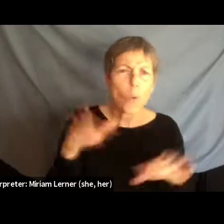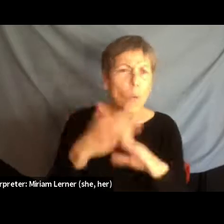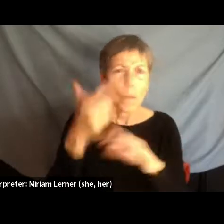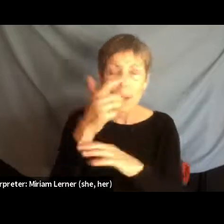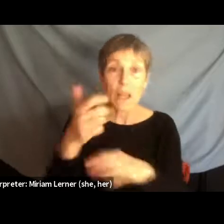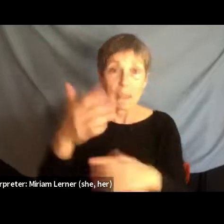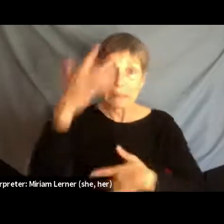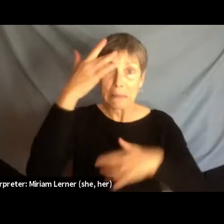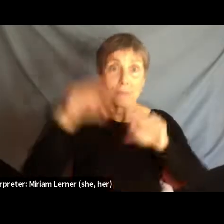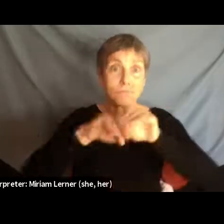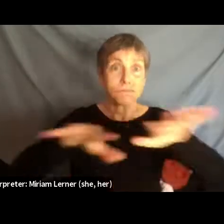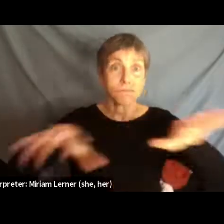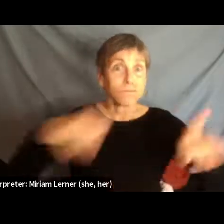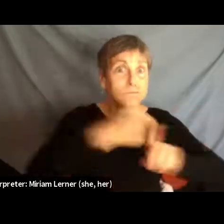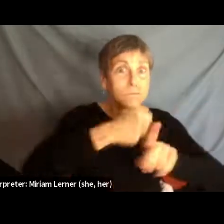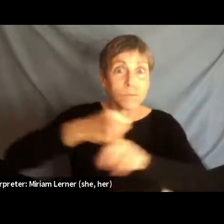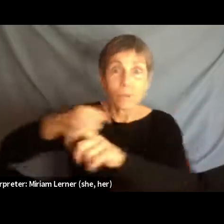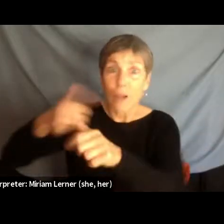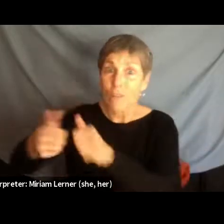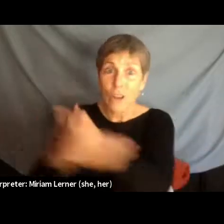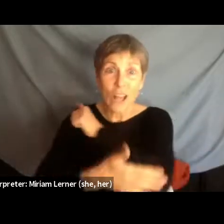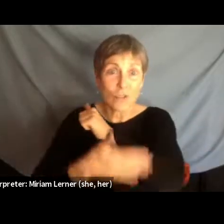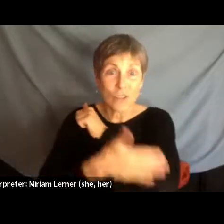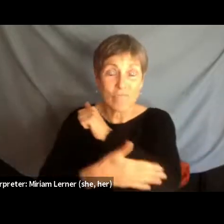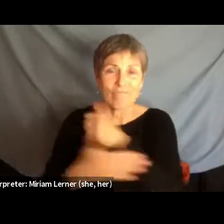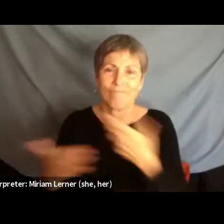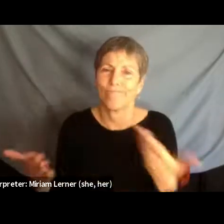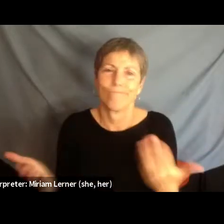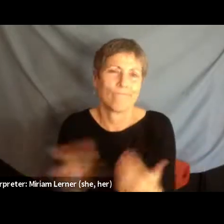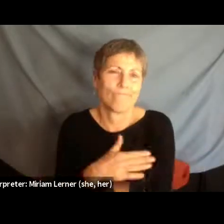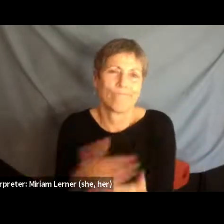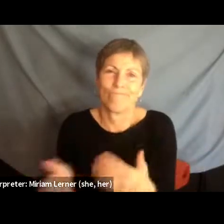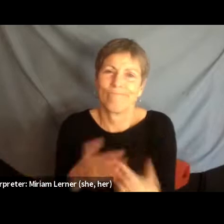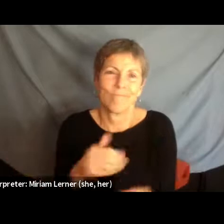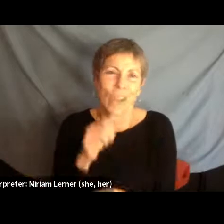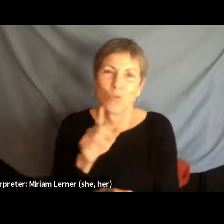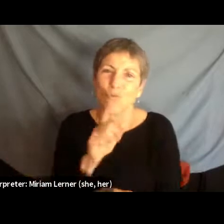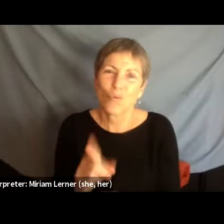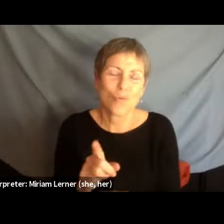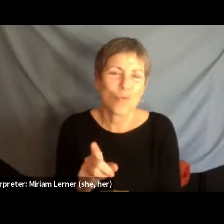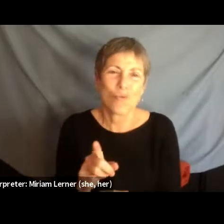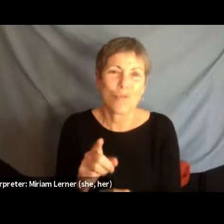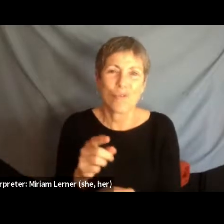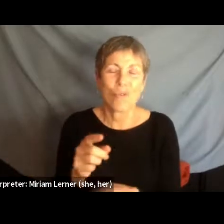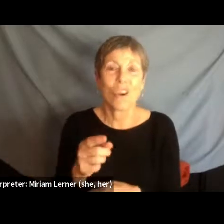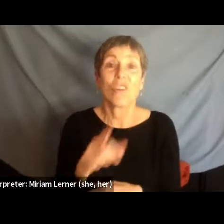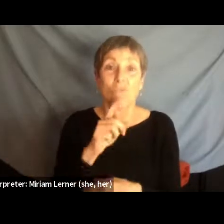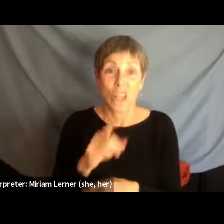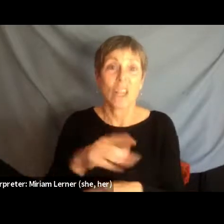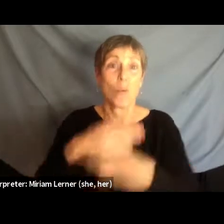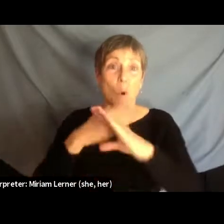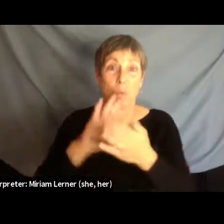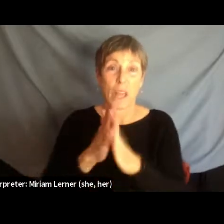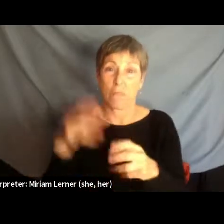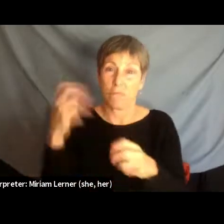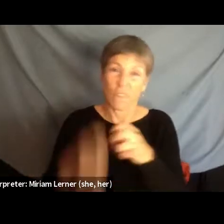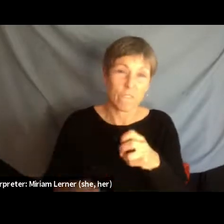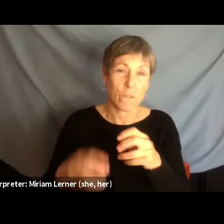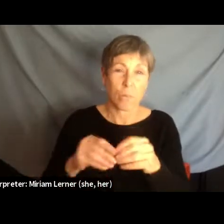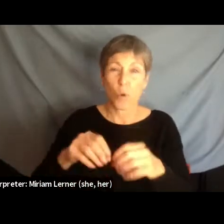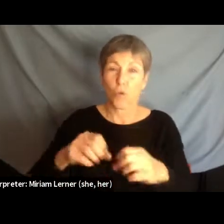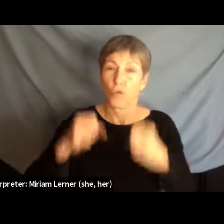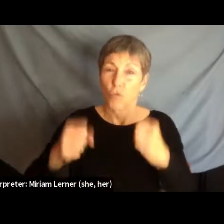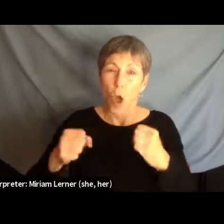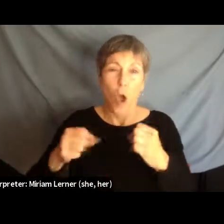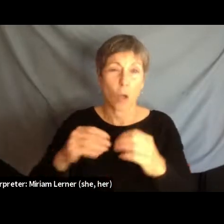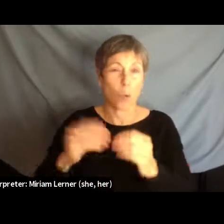what we see are actually a hardening of borders and migration restrictions,